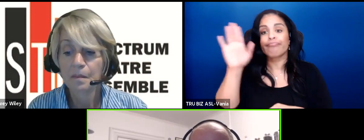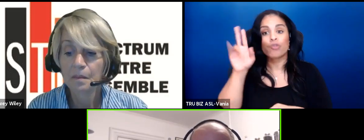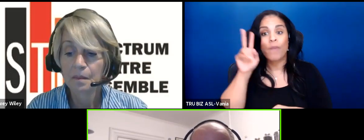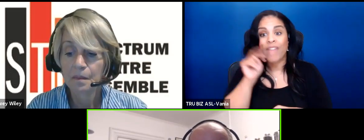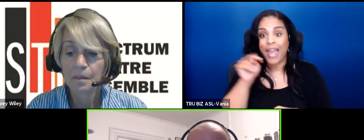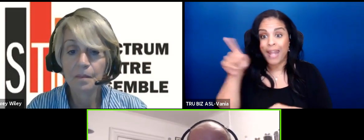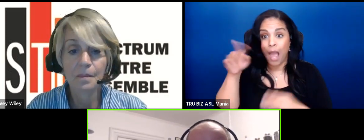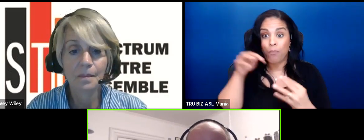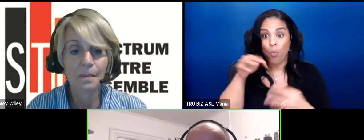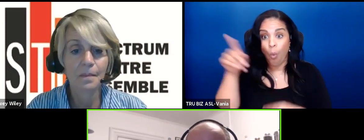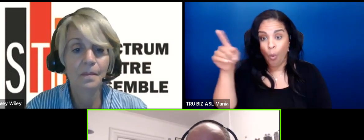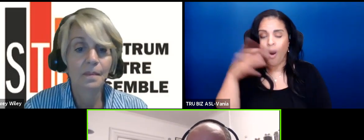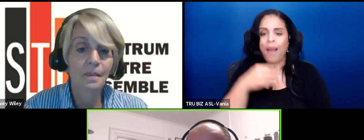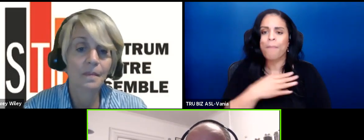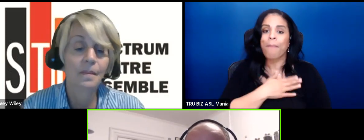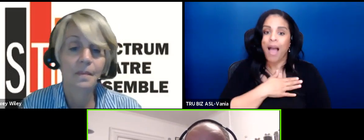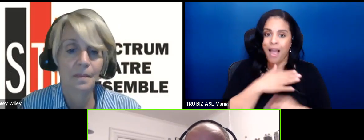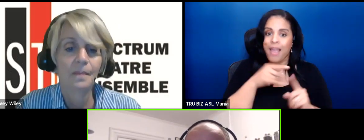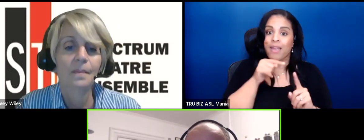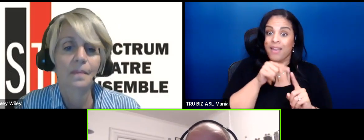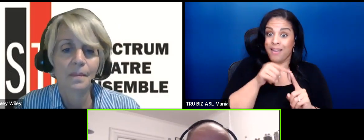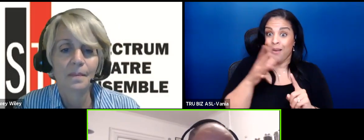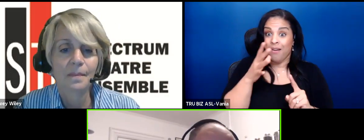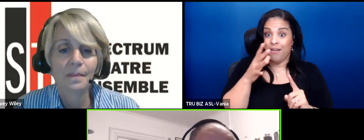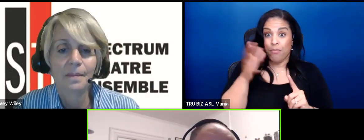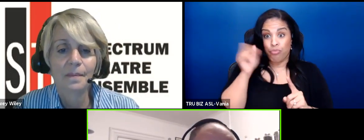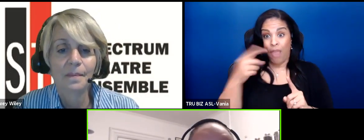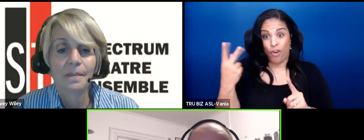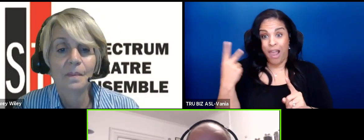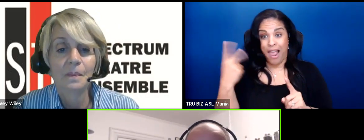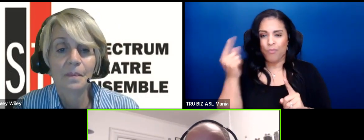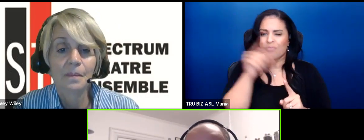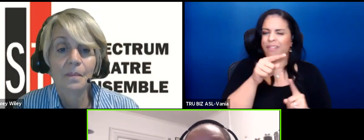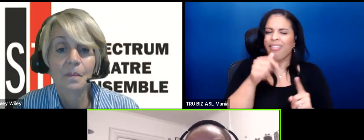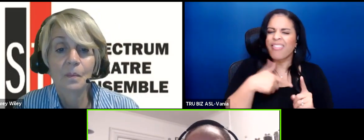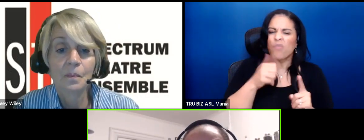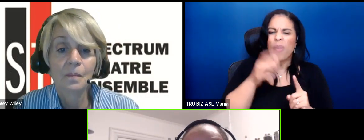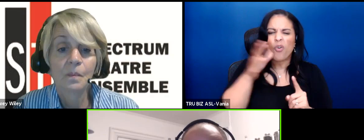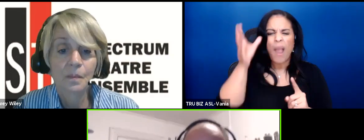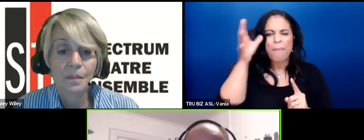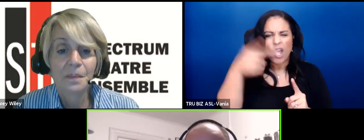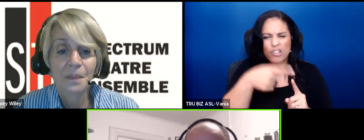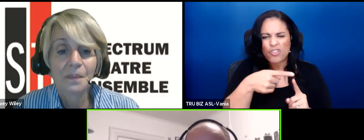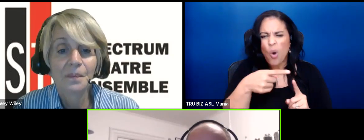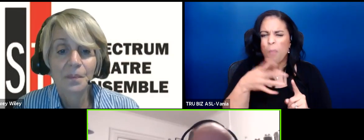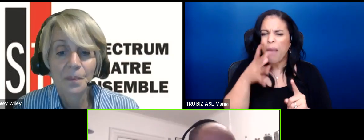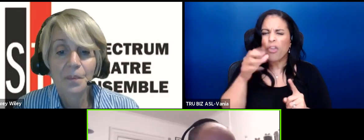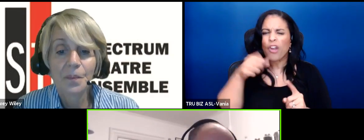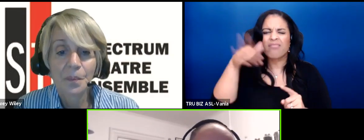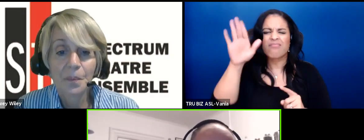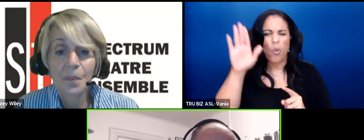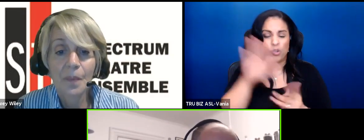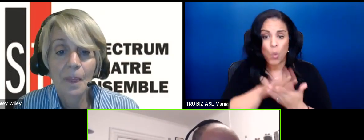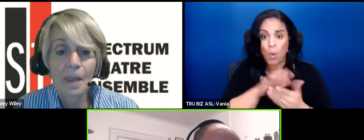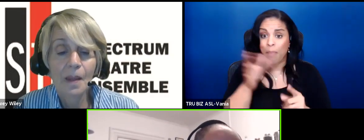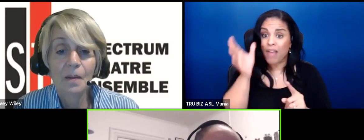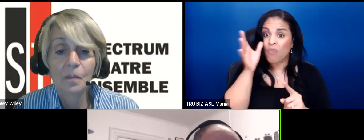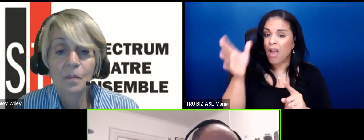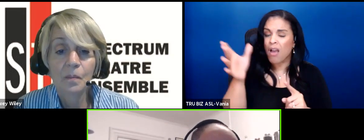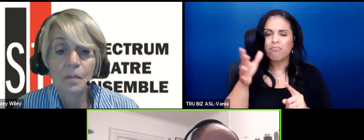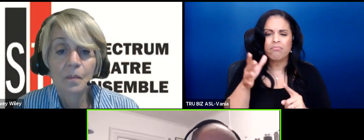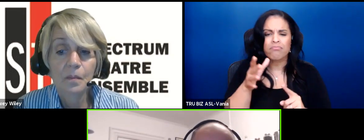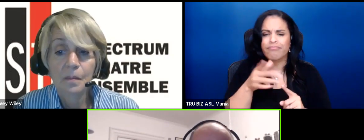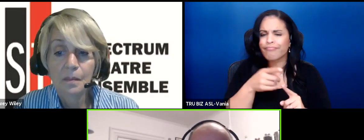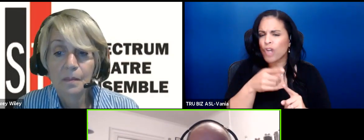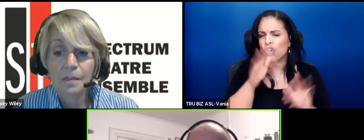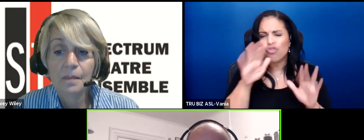and my mother and I go to live with my grandparents to go to uh you know so that my mother can go back to school so my grandfather's great guy but you know